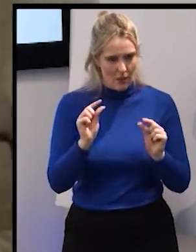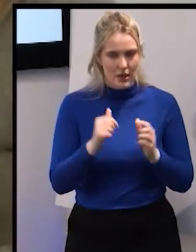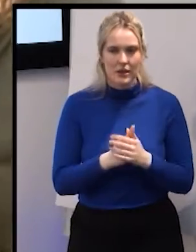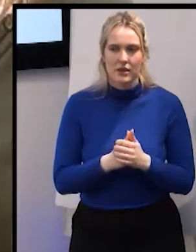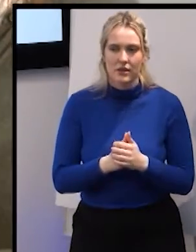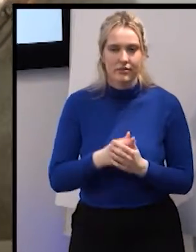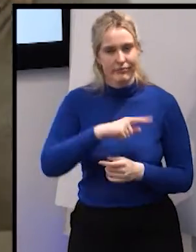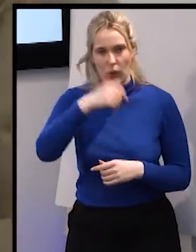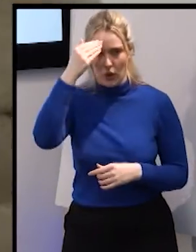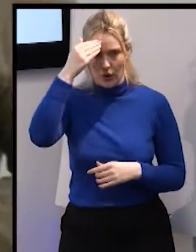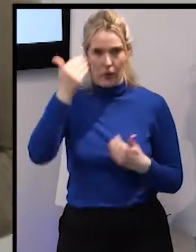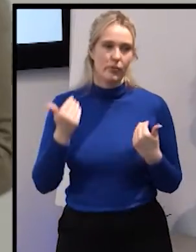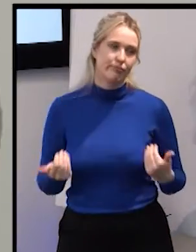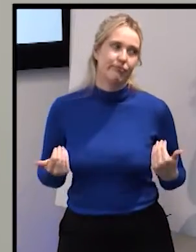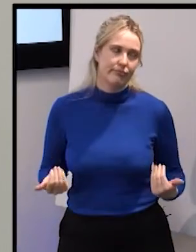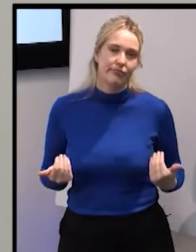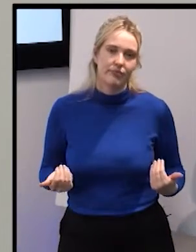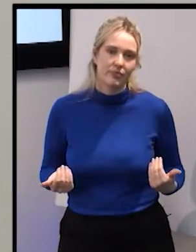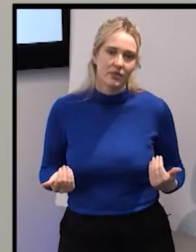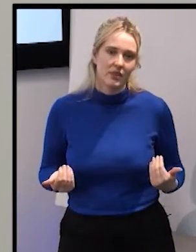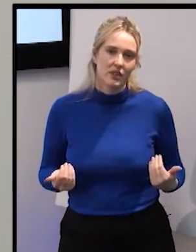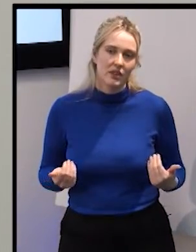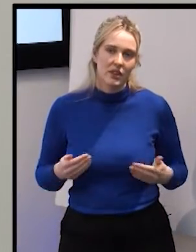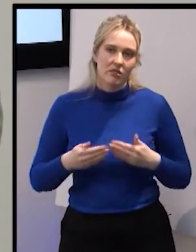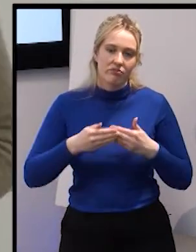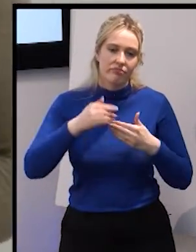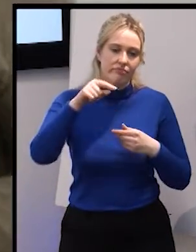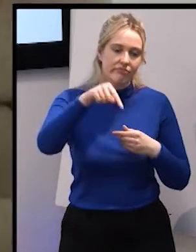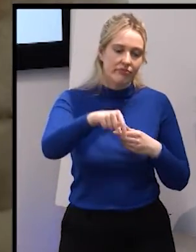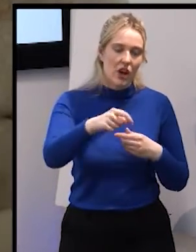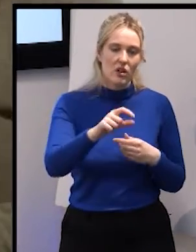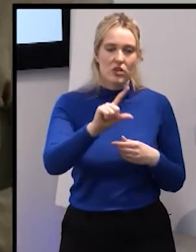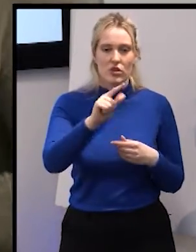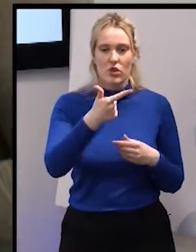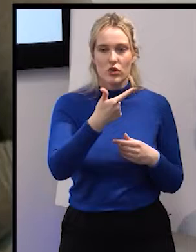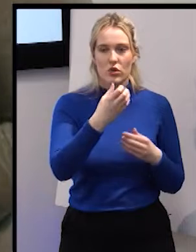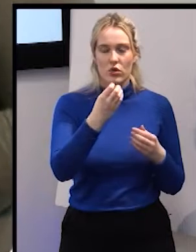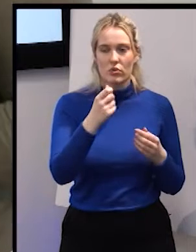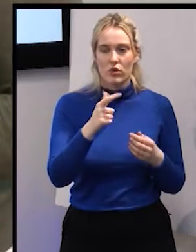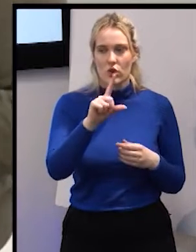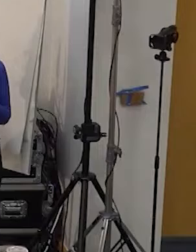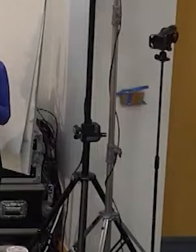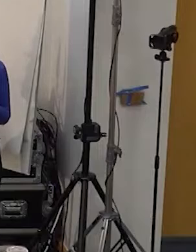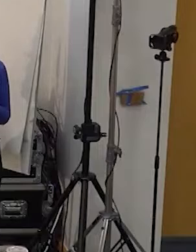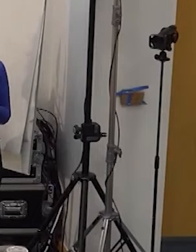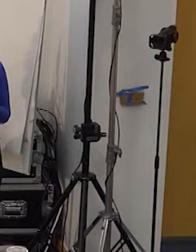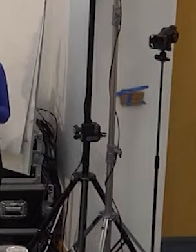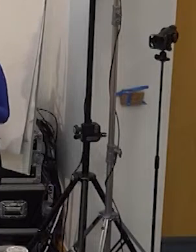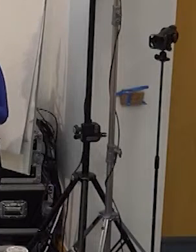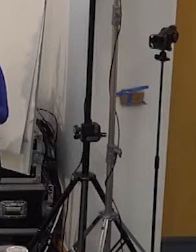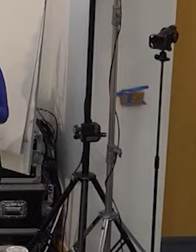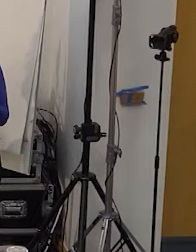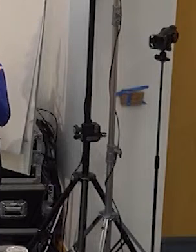all know at the moment that by 2050 we will be around 10 billion people in our